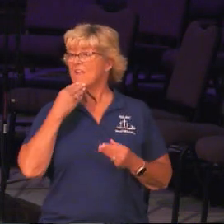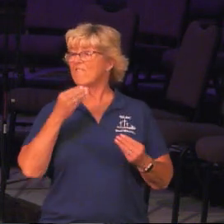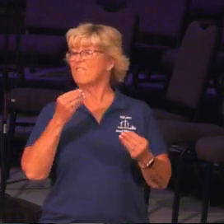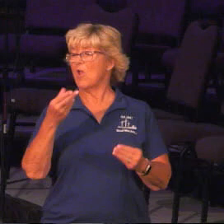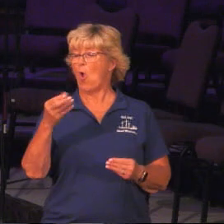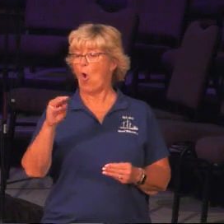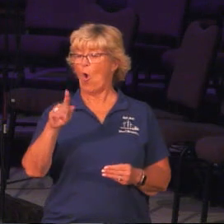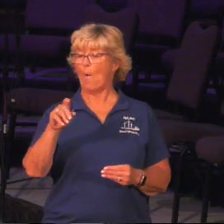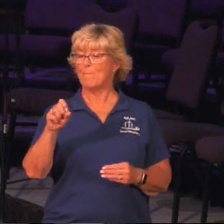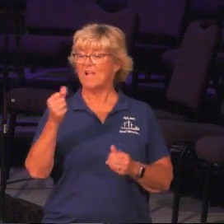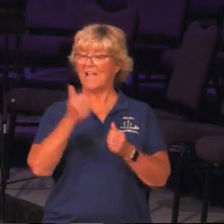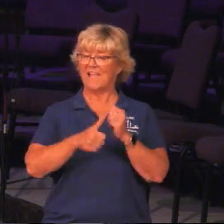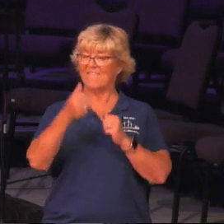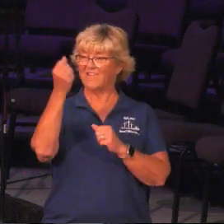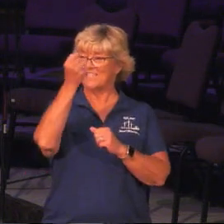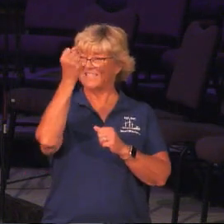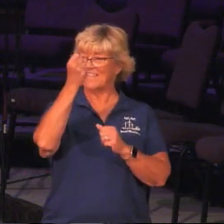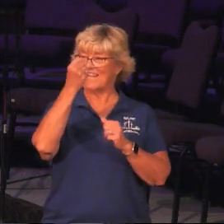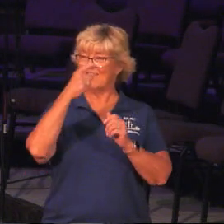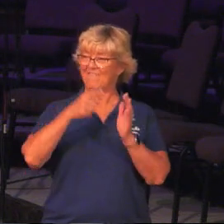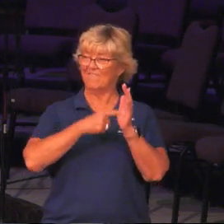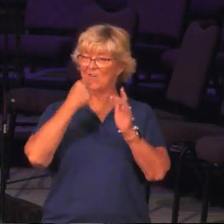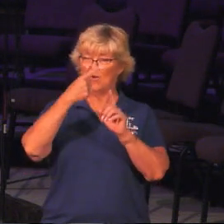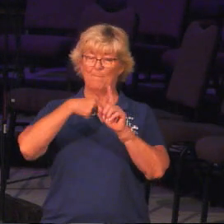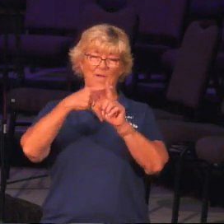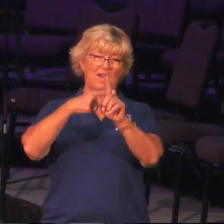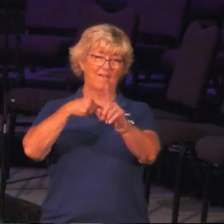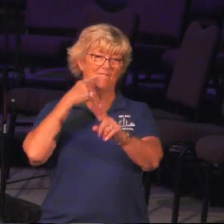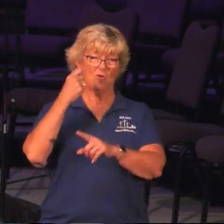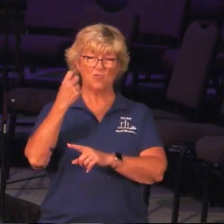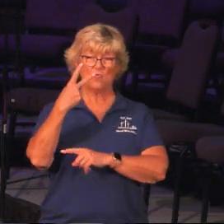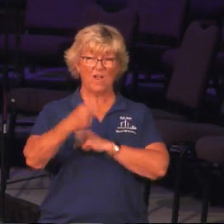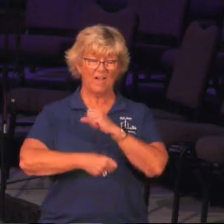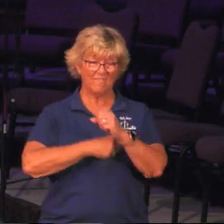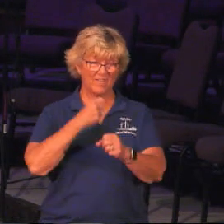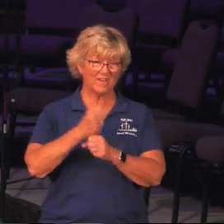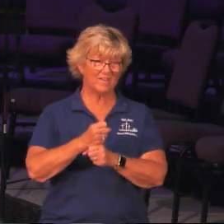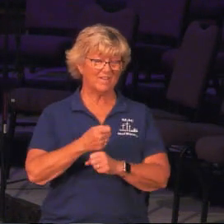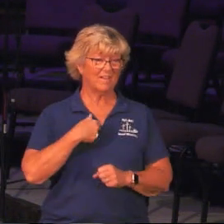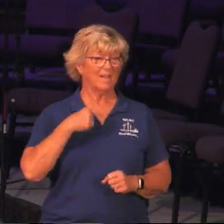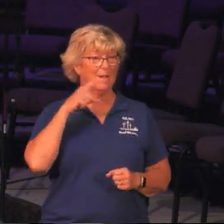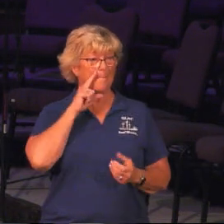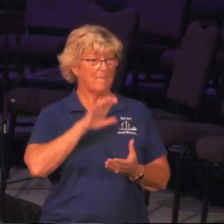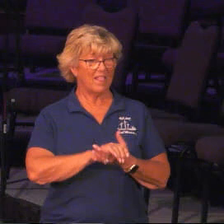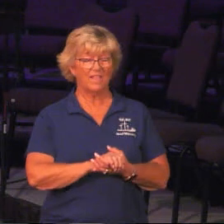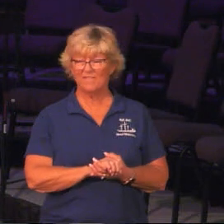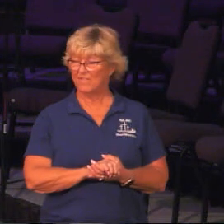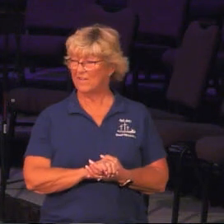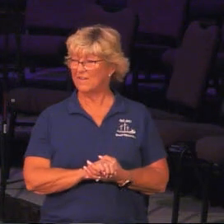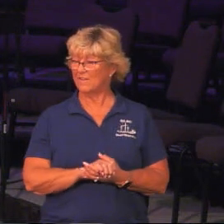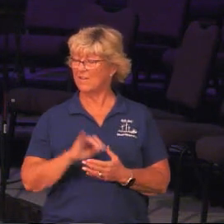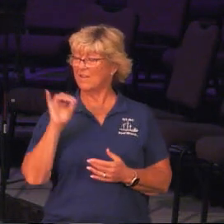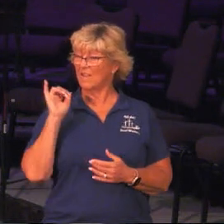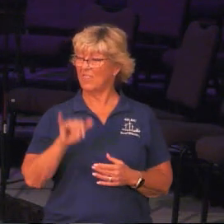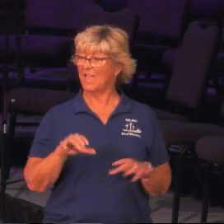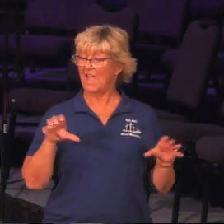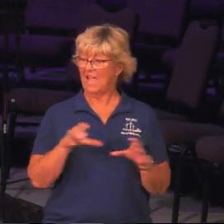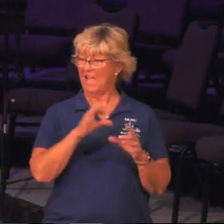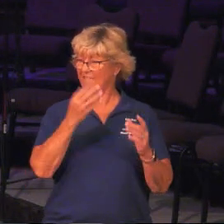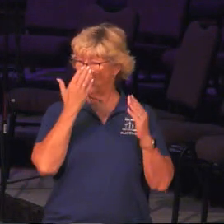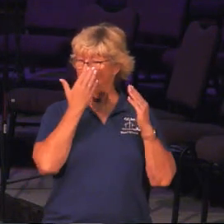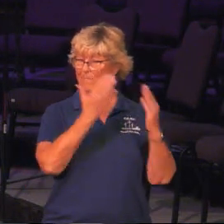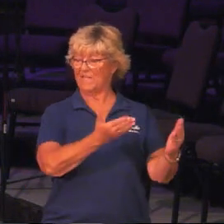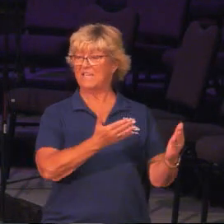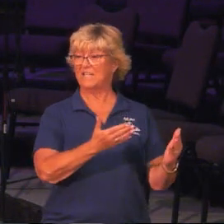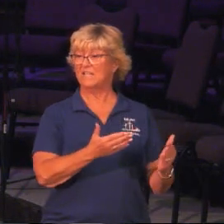we did the first Saturday of every month for over 12 years, and I believe that that act of obedience